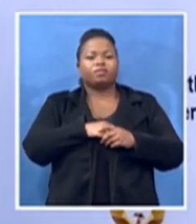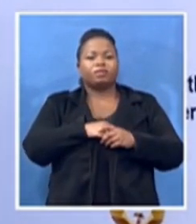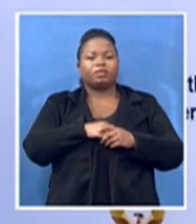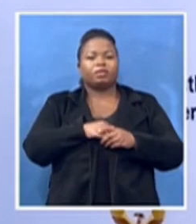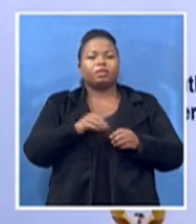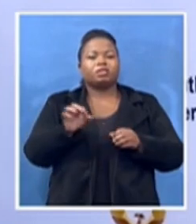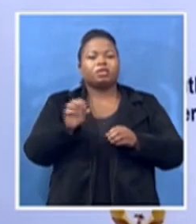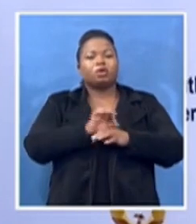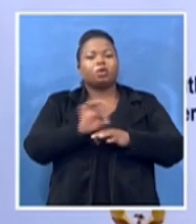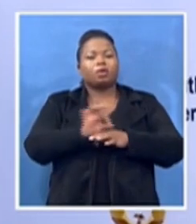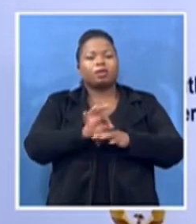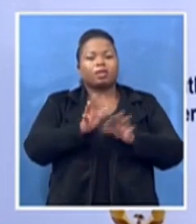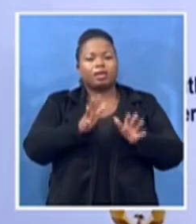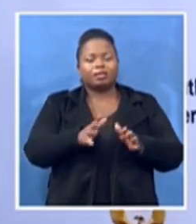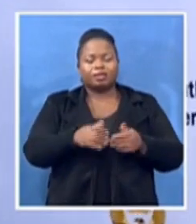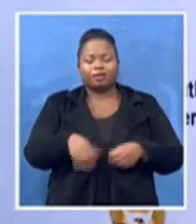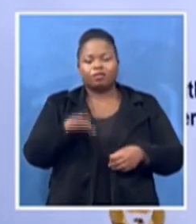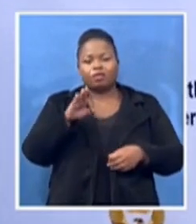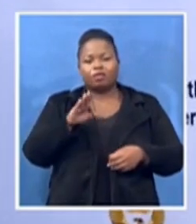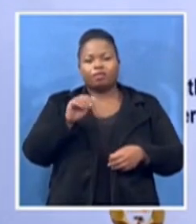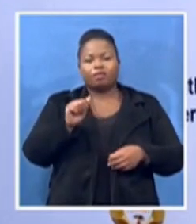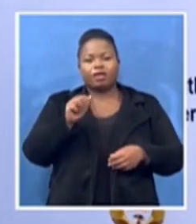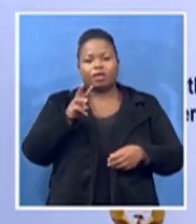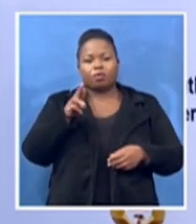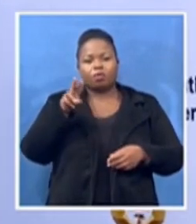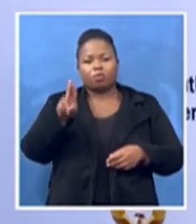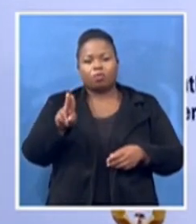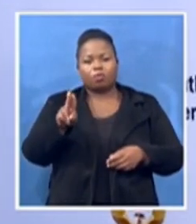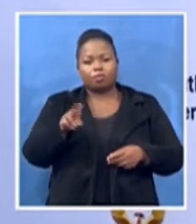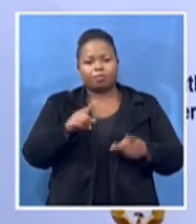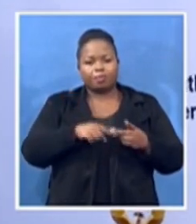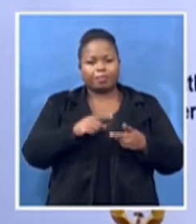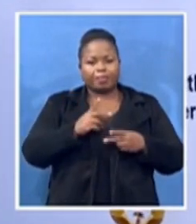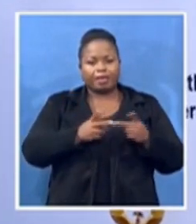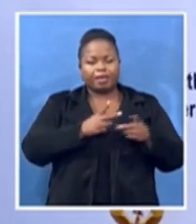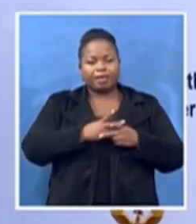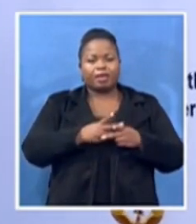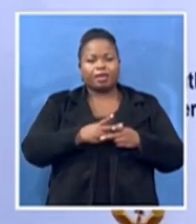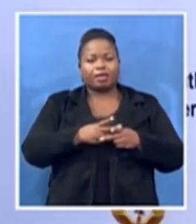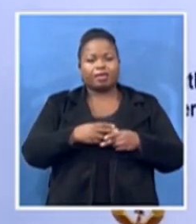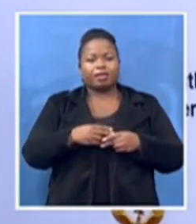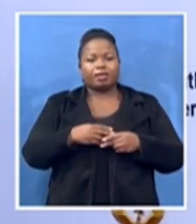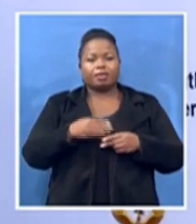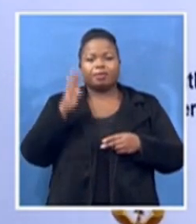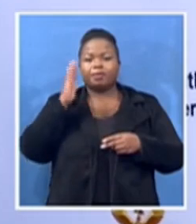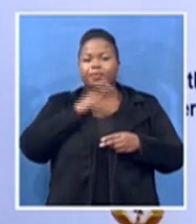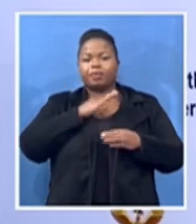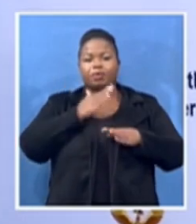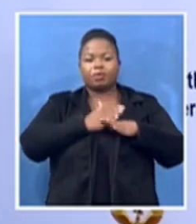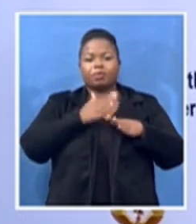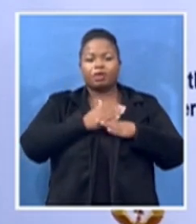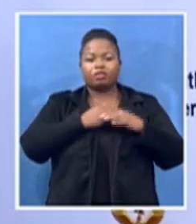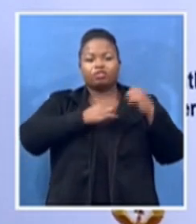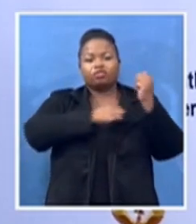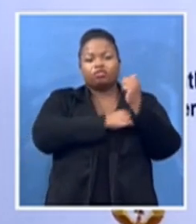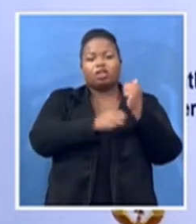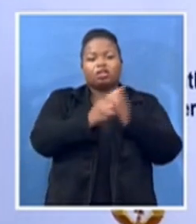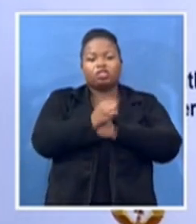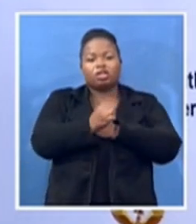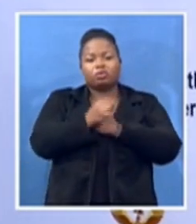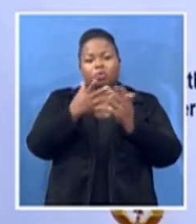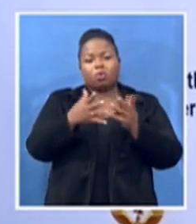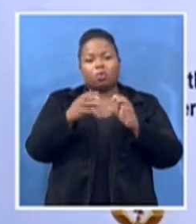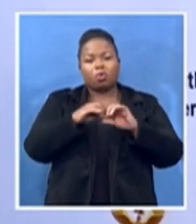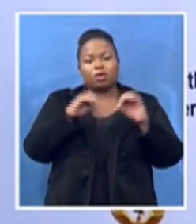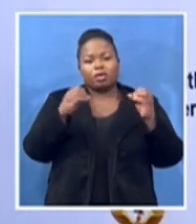it also in the unemployed structures or unemployed organization of the southern natal the very